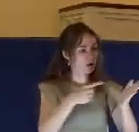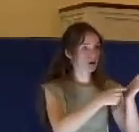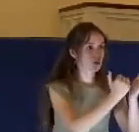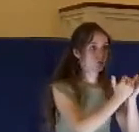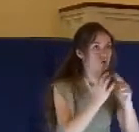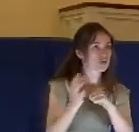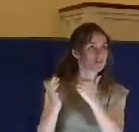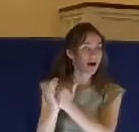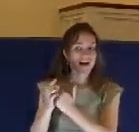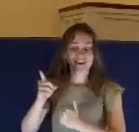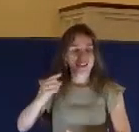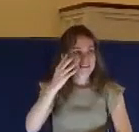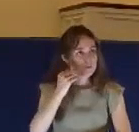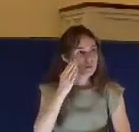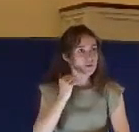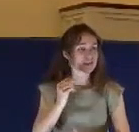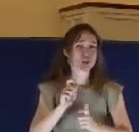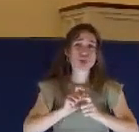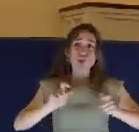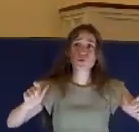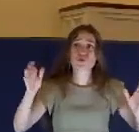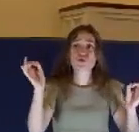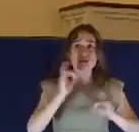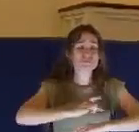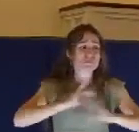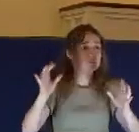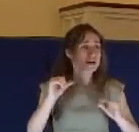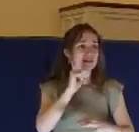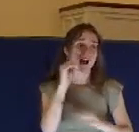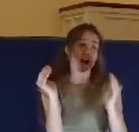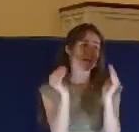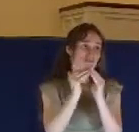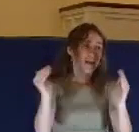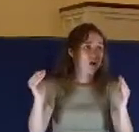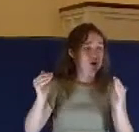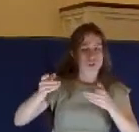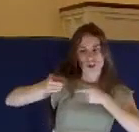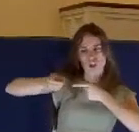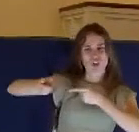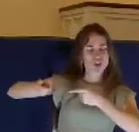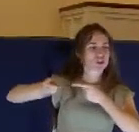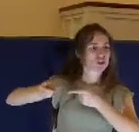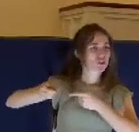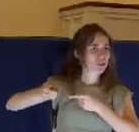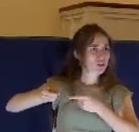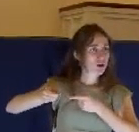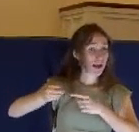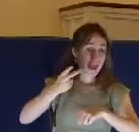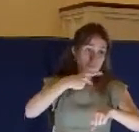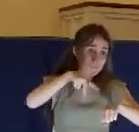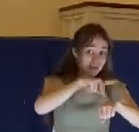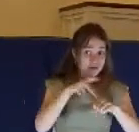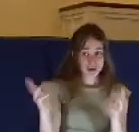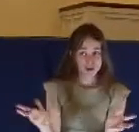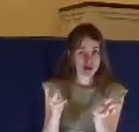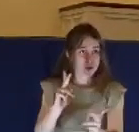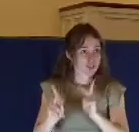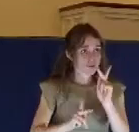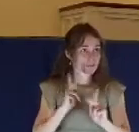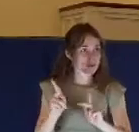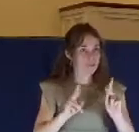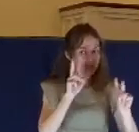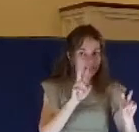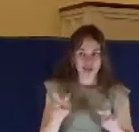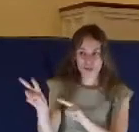mistreatment. And Peter is saying, look at Christ and follow his example. And